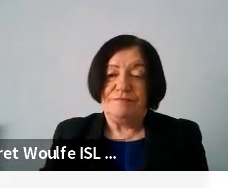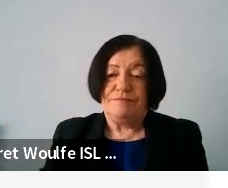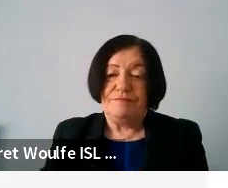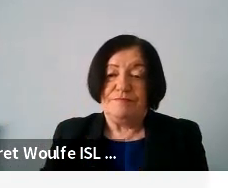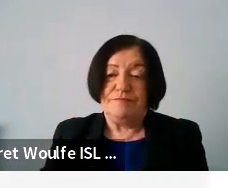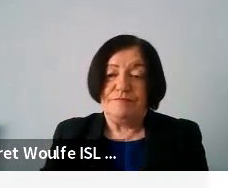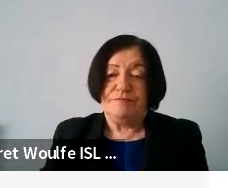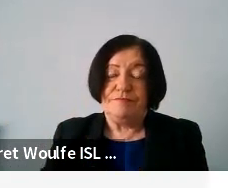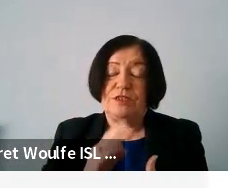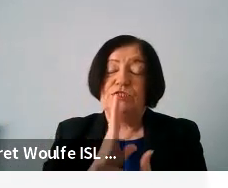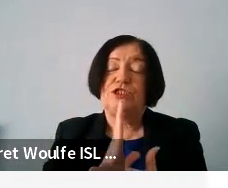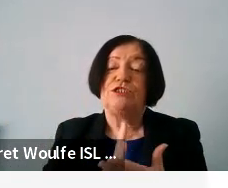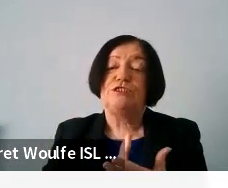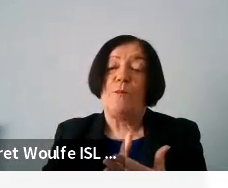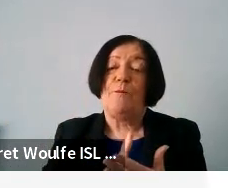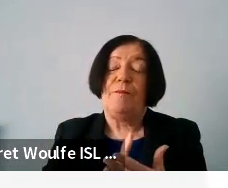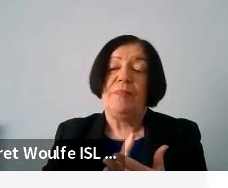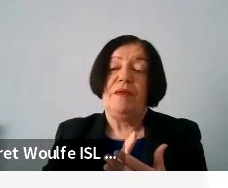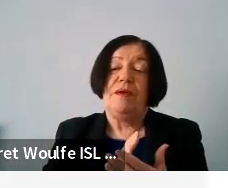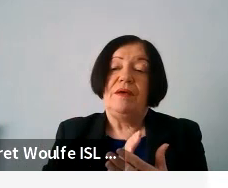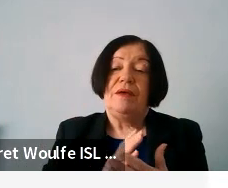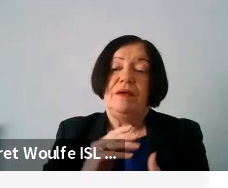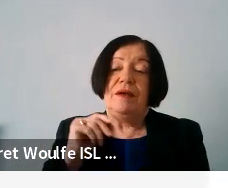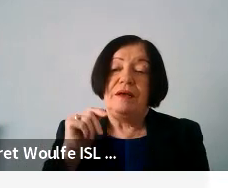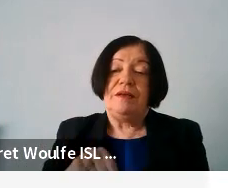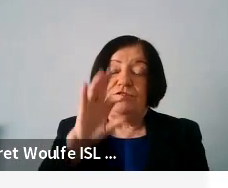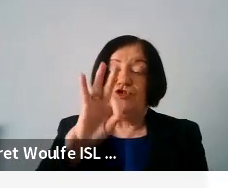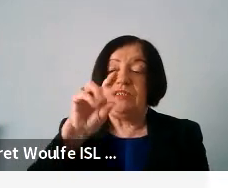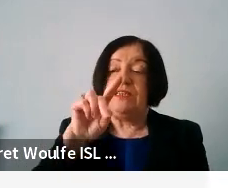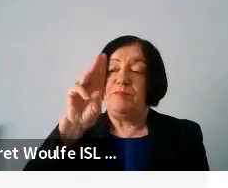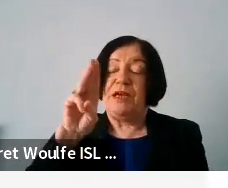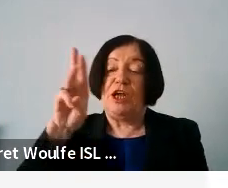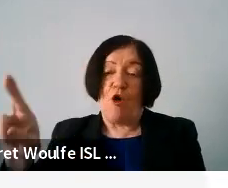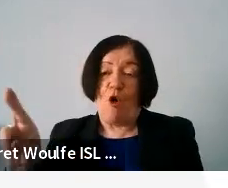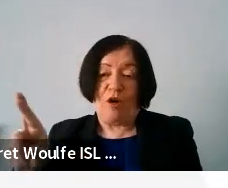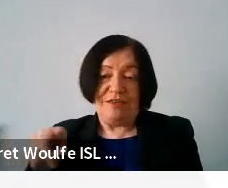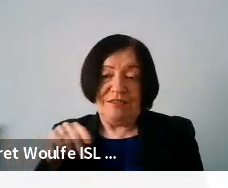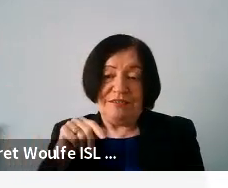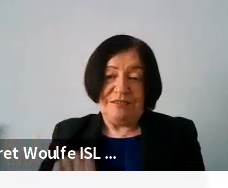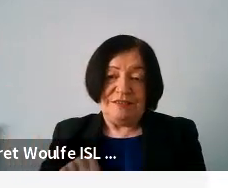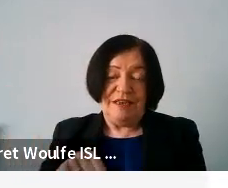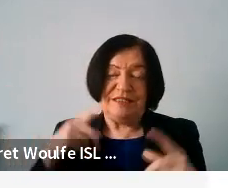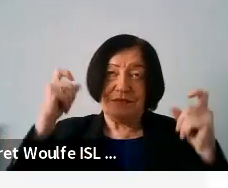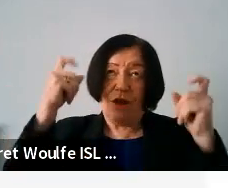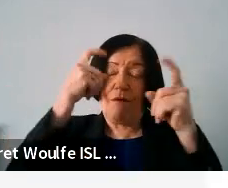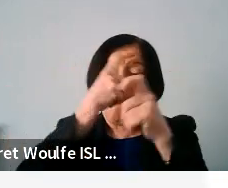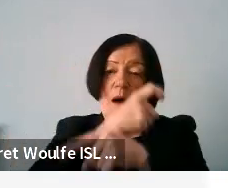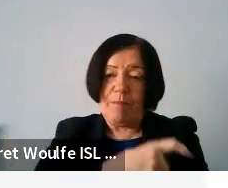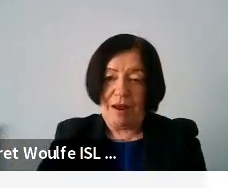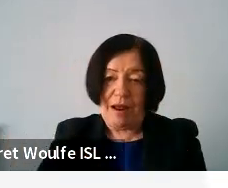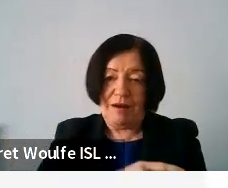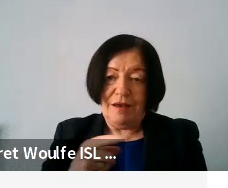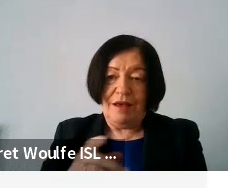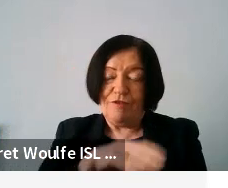Because some, of course, the directive like the GDPR is extremely complicated also for a